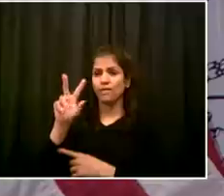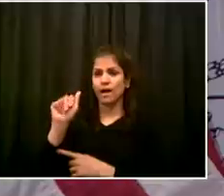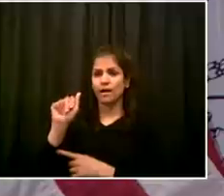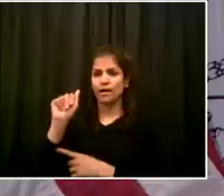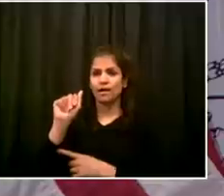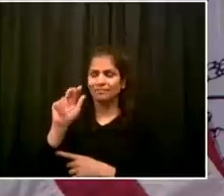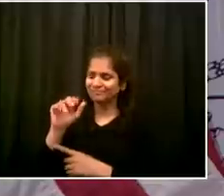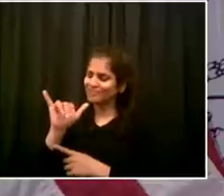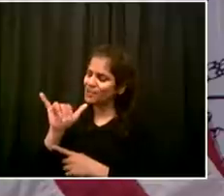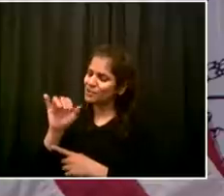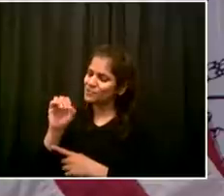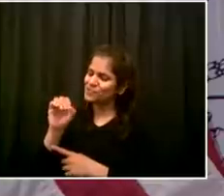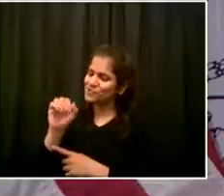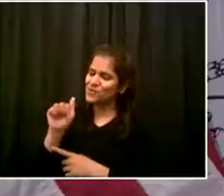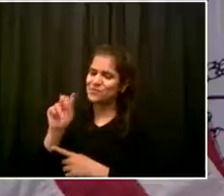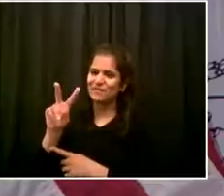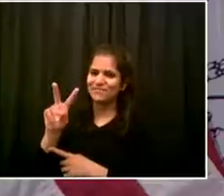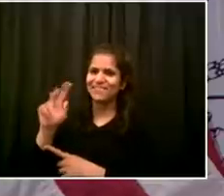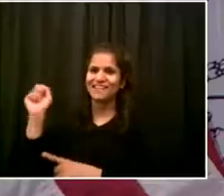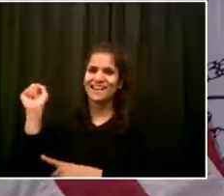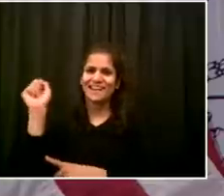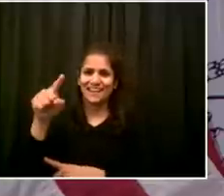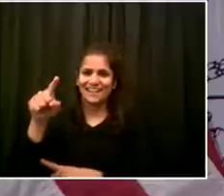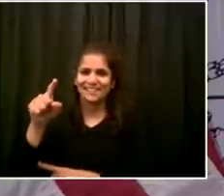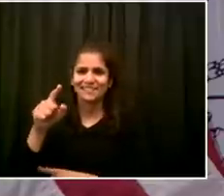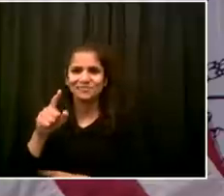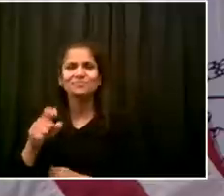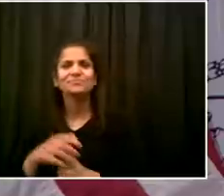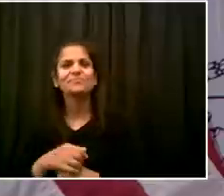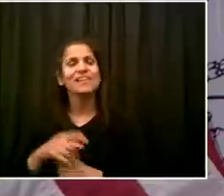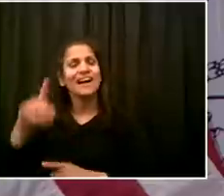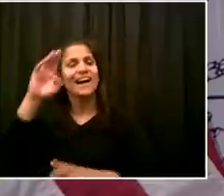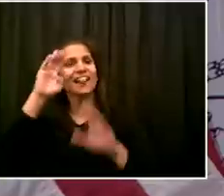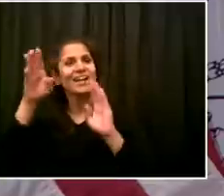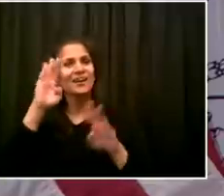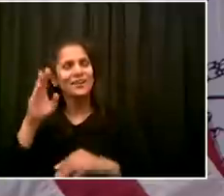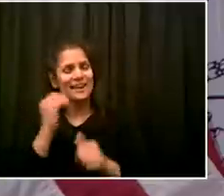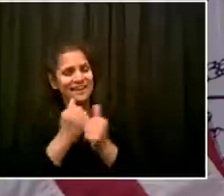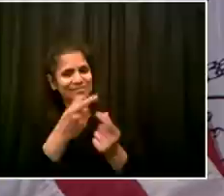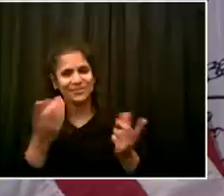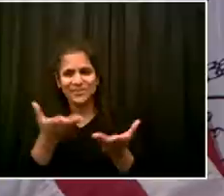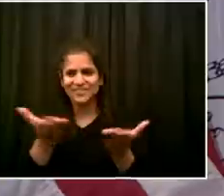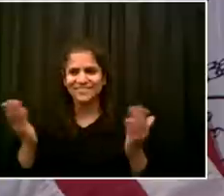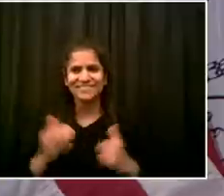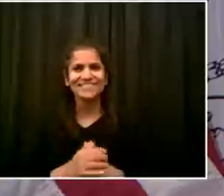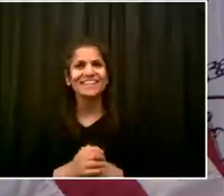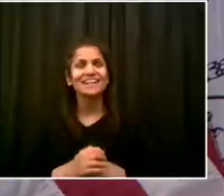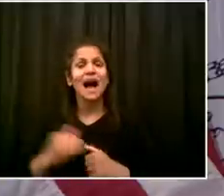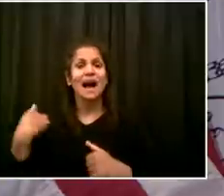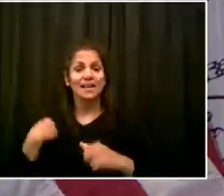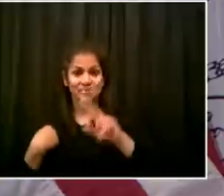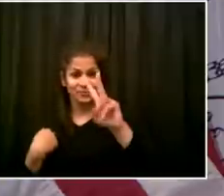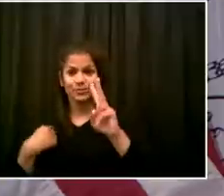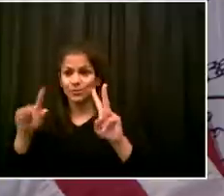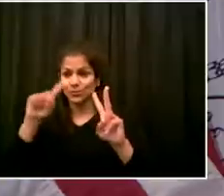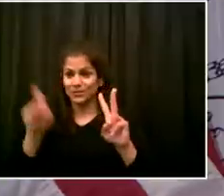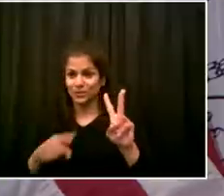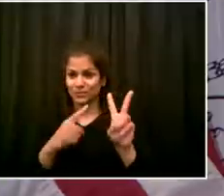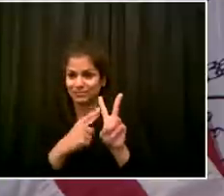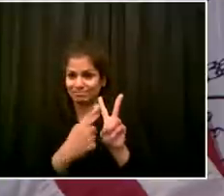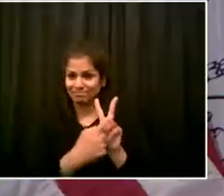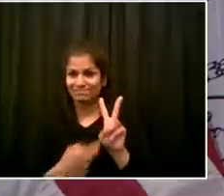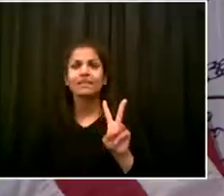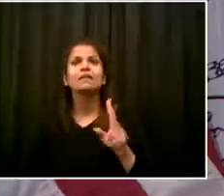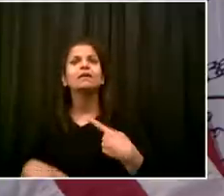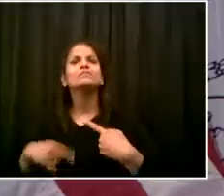Hi, everyone. I had two questions. I wanted to ask about blood donations. What's the status of the